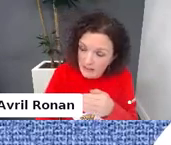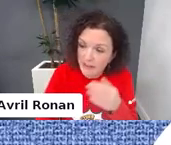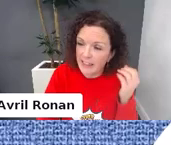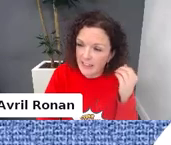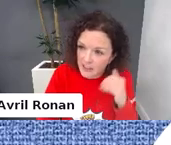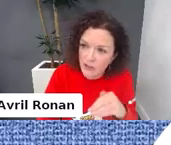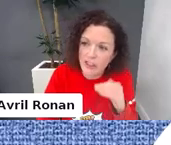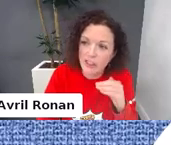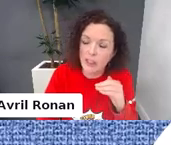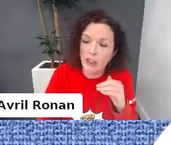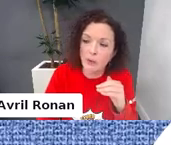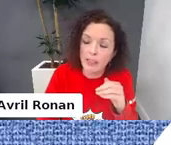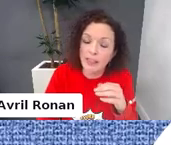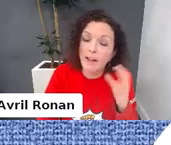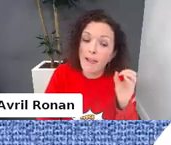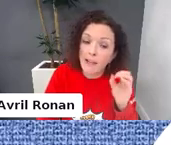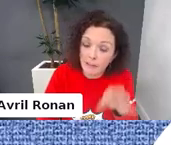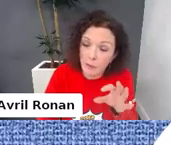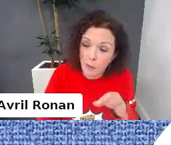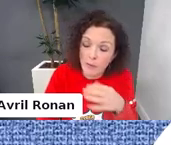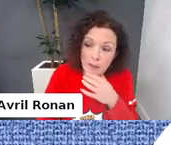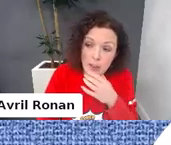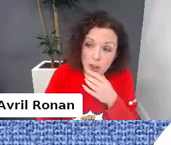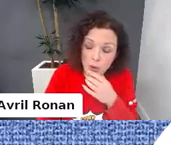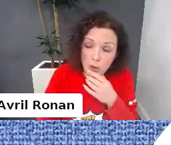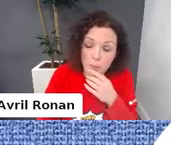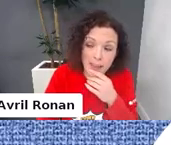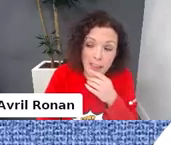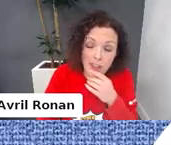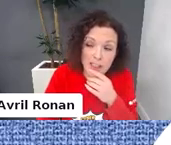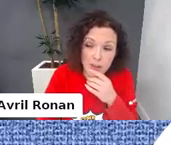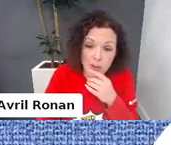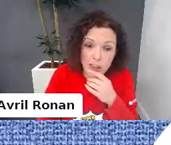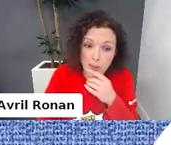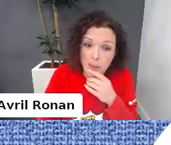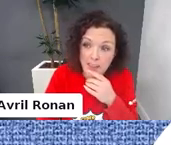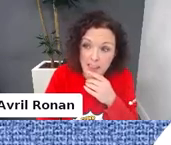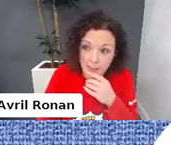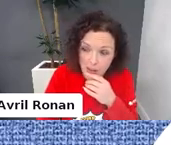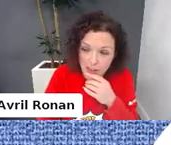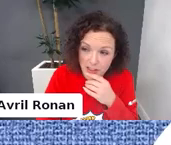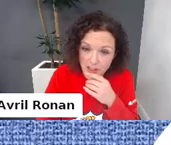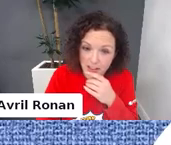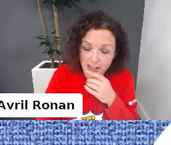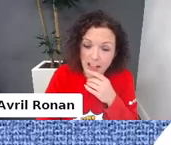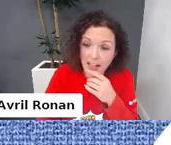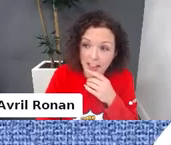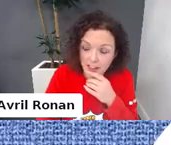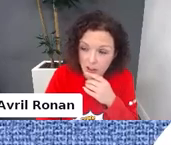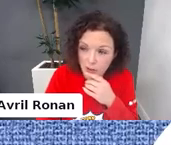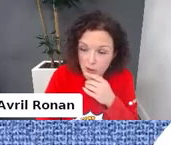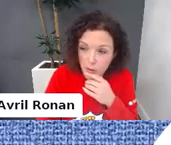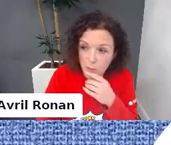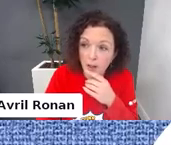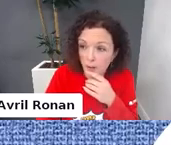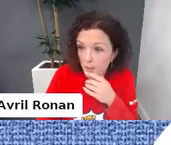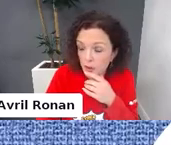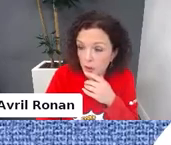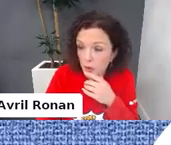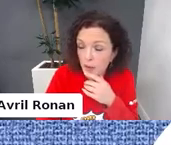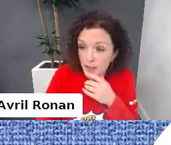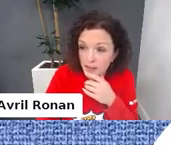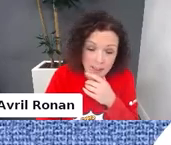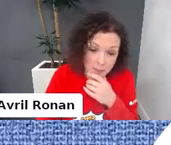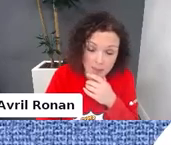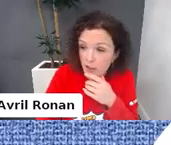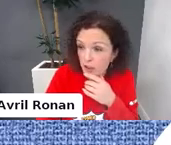let's just leave that and get straight into the Q&A. If you want me to show you managing screen time on Snapchat and on YouTube, I will